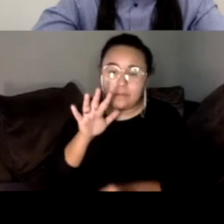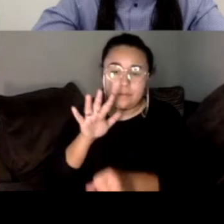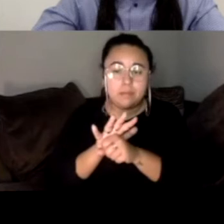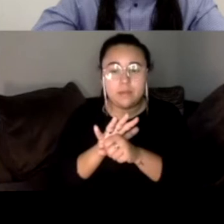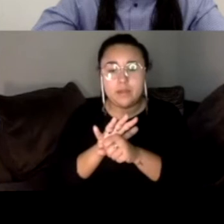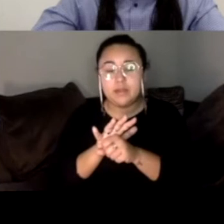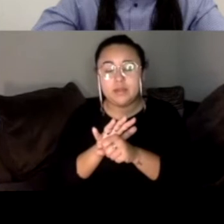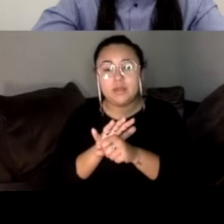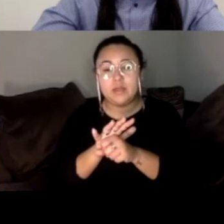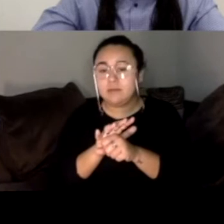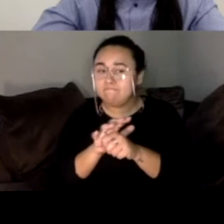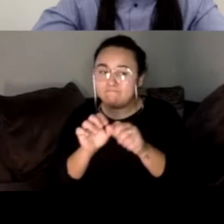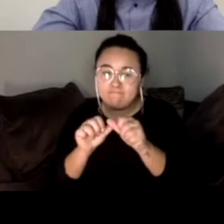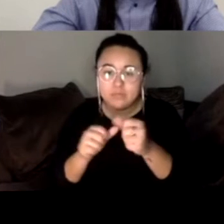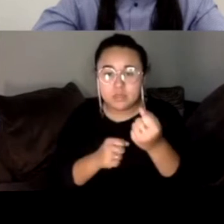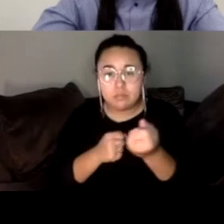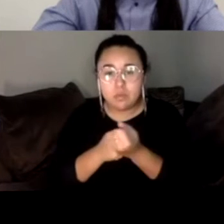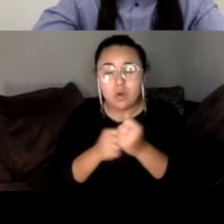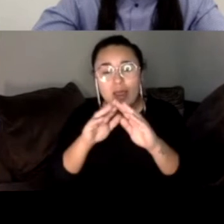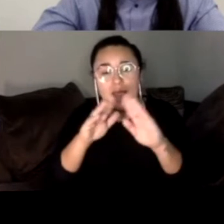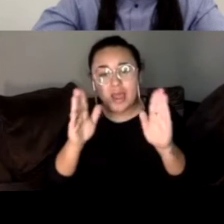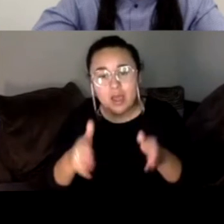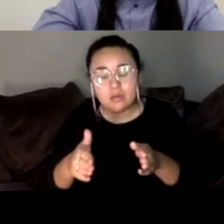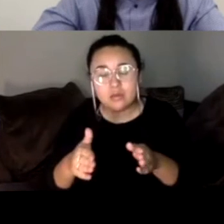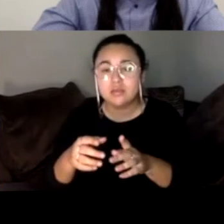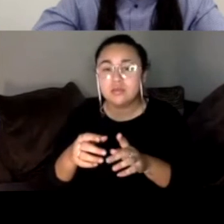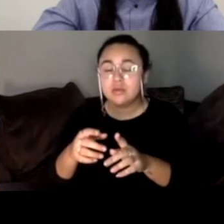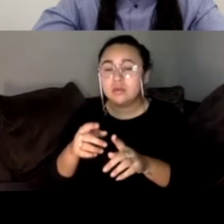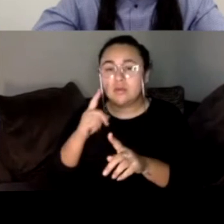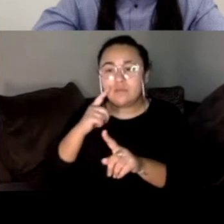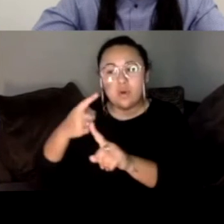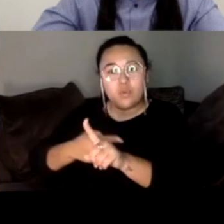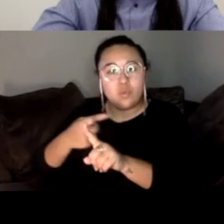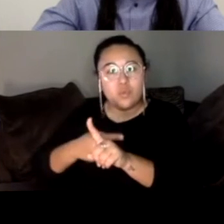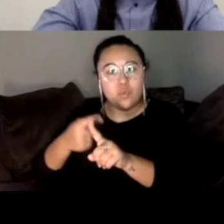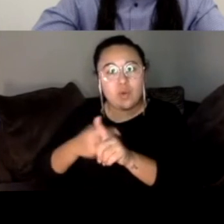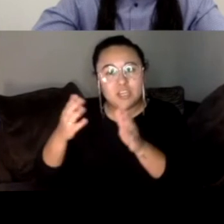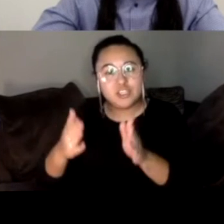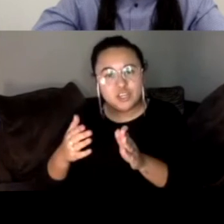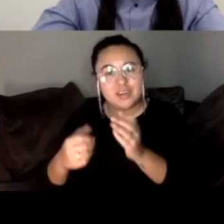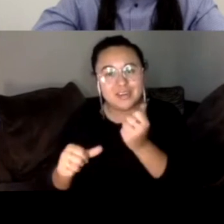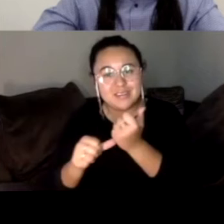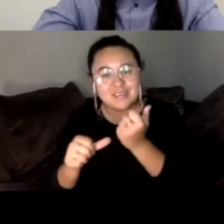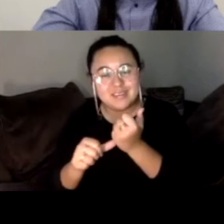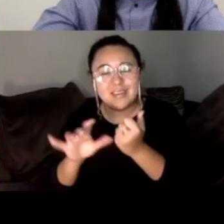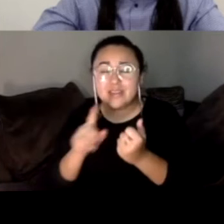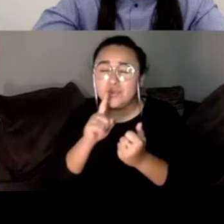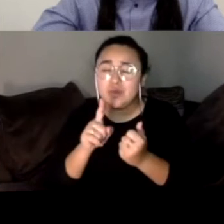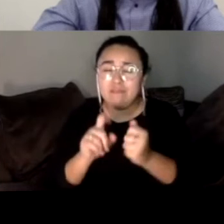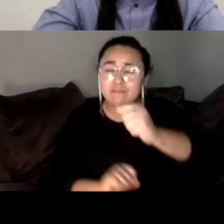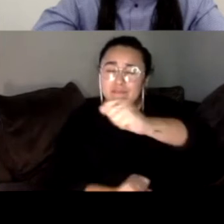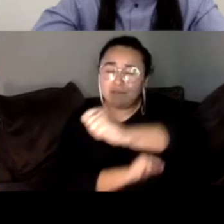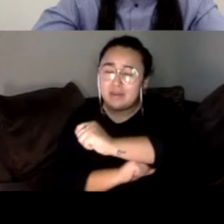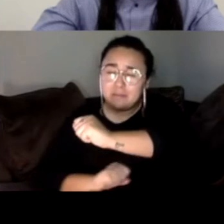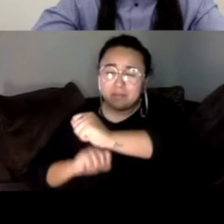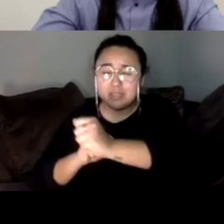housing, um, to, uh, rental renters assistance and to other things. Those are fundamental issues that really